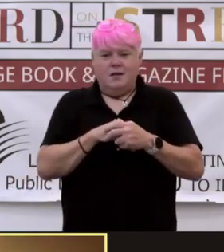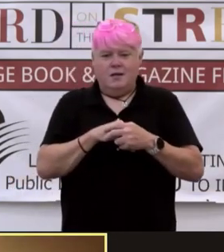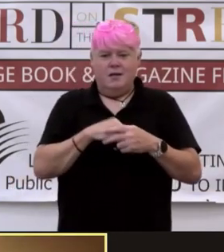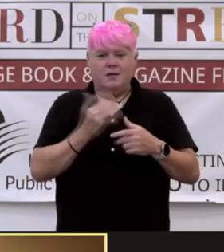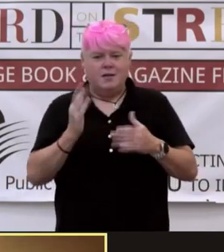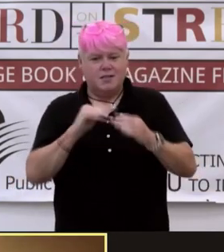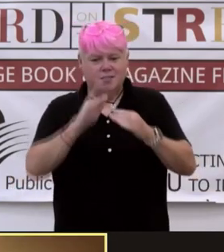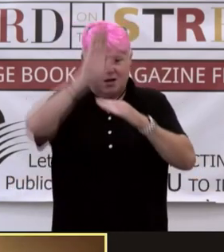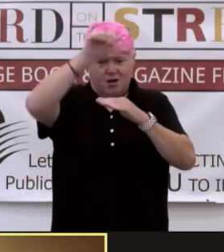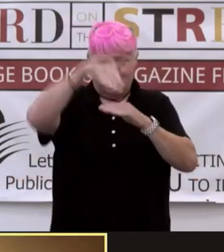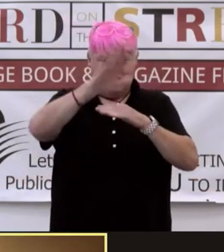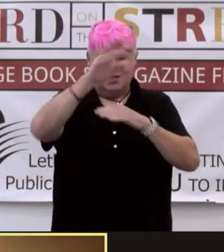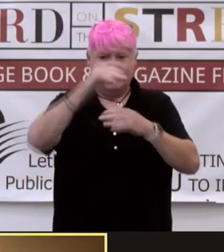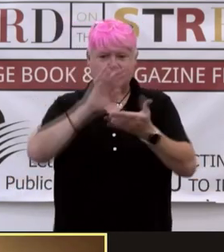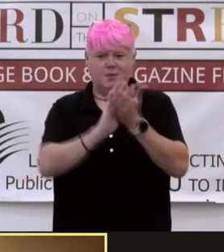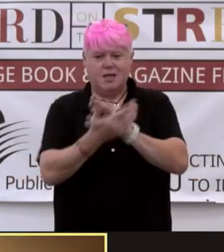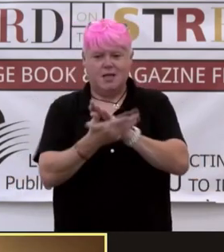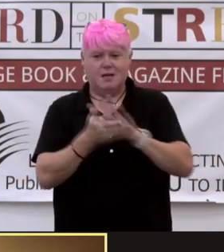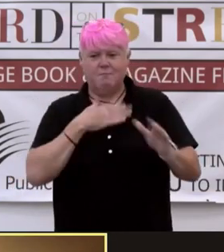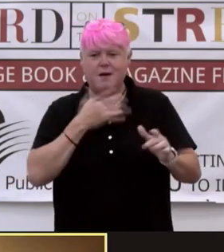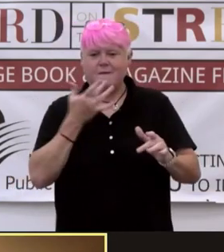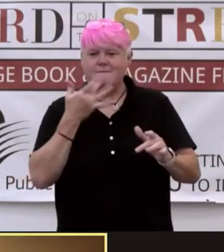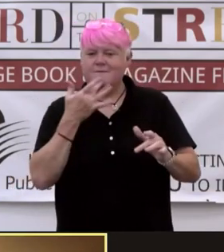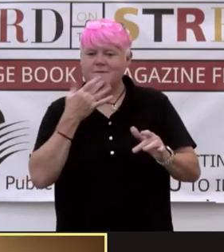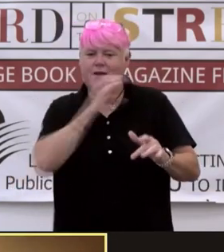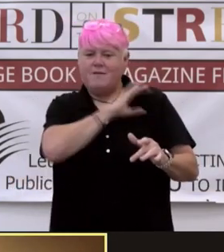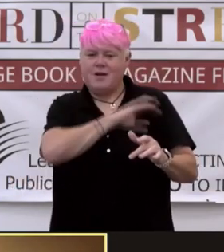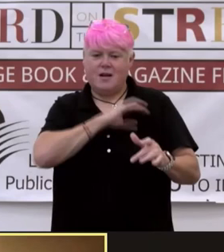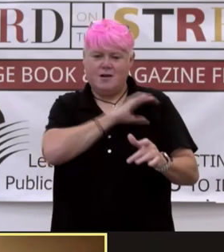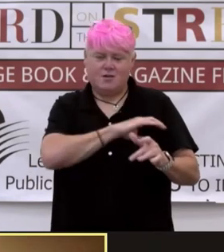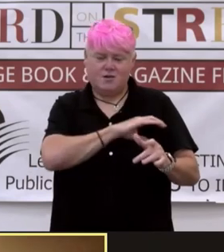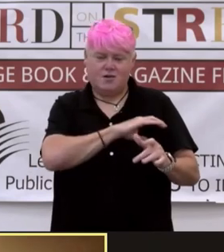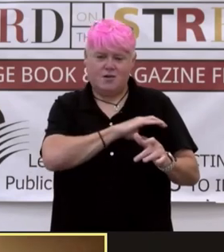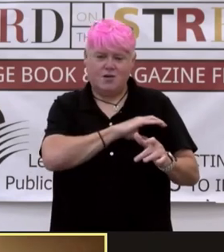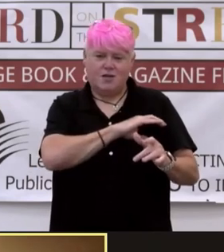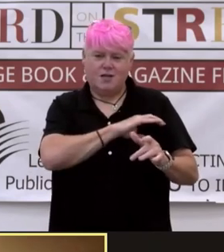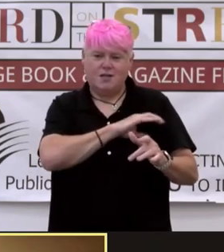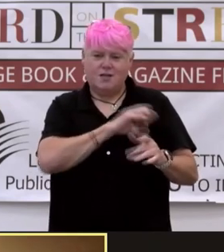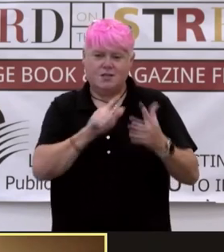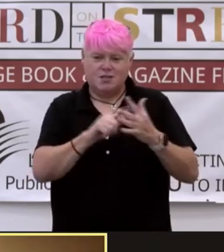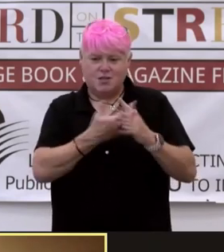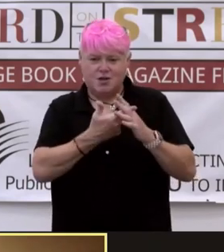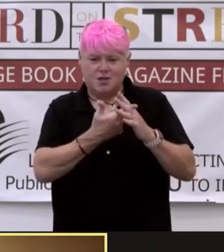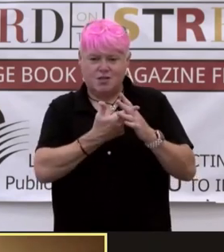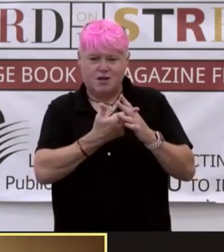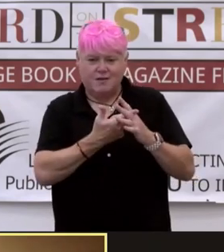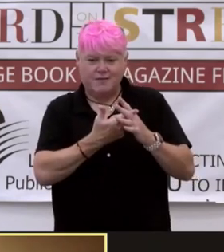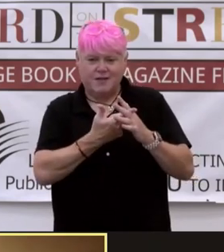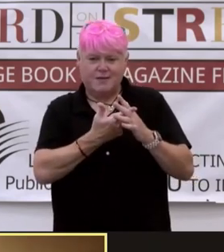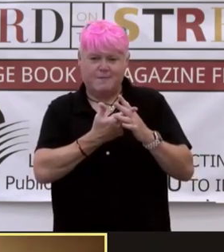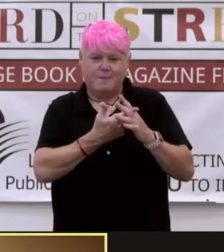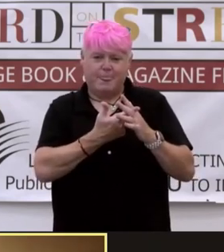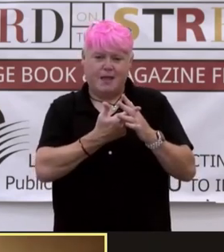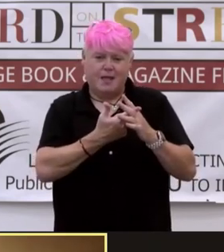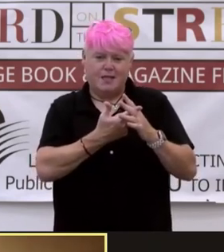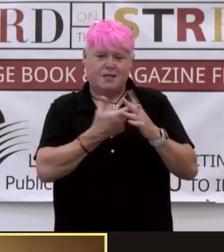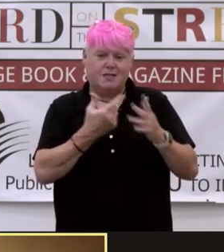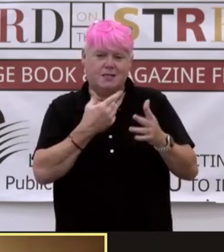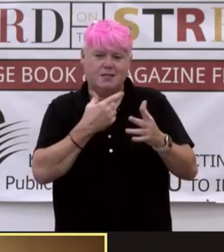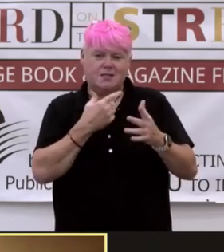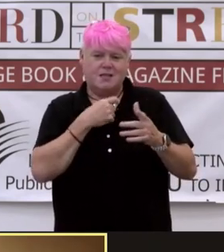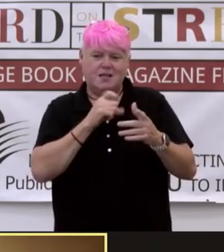really, like, she became my favorite character, even though, like, she starts off as really, like, spoiled.